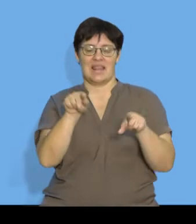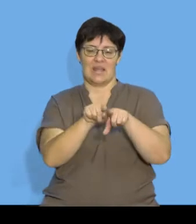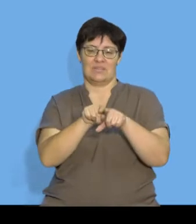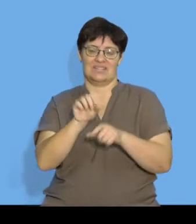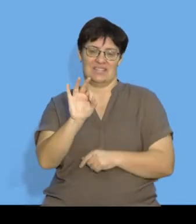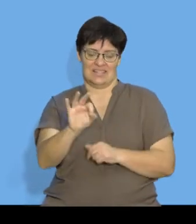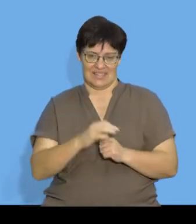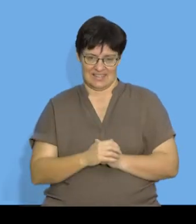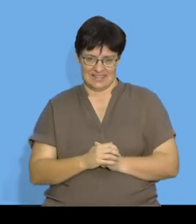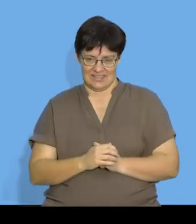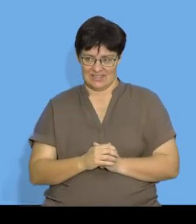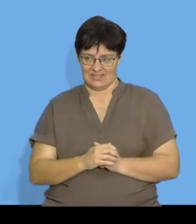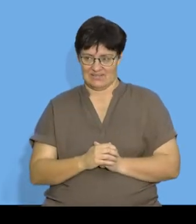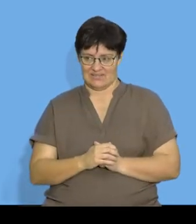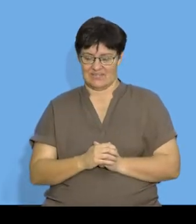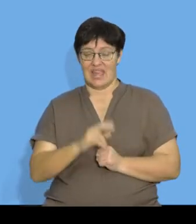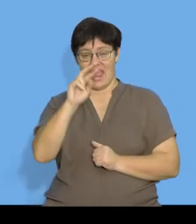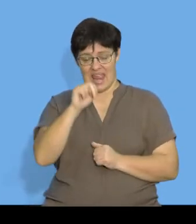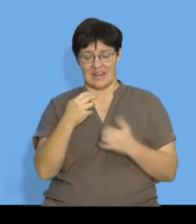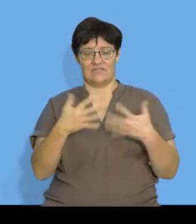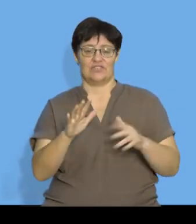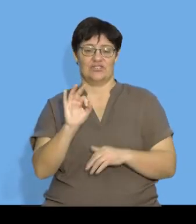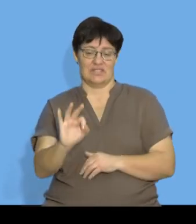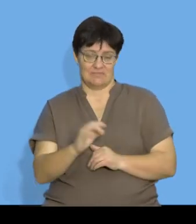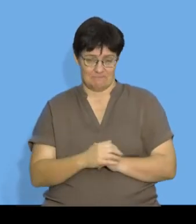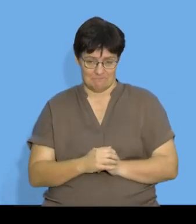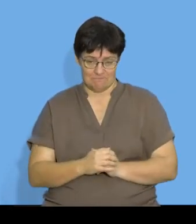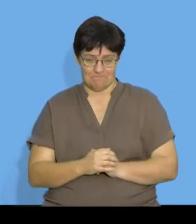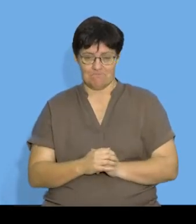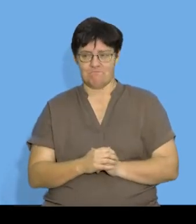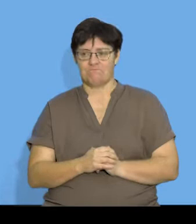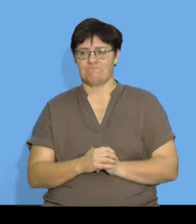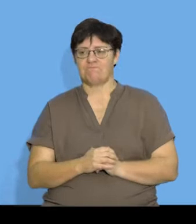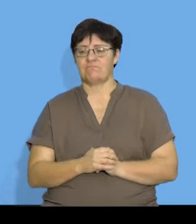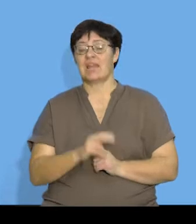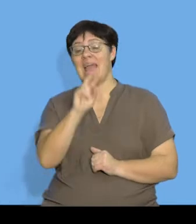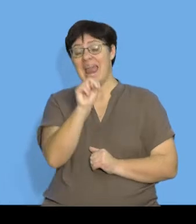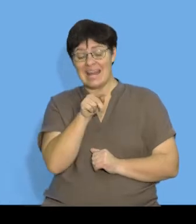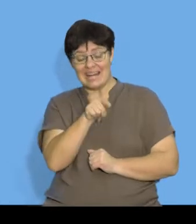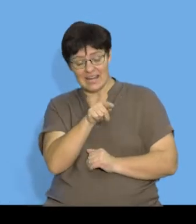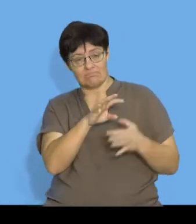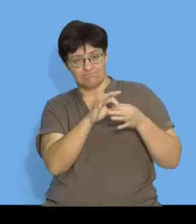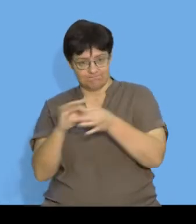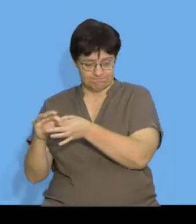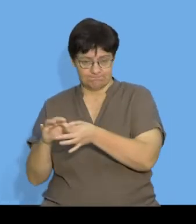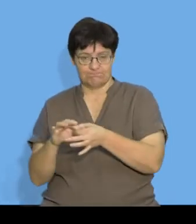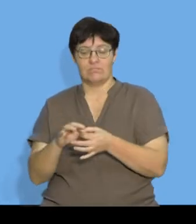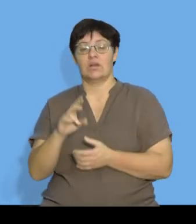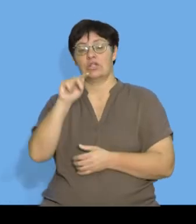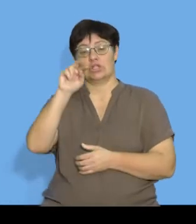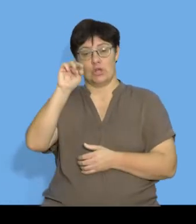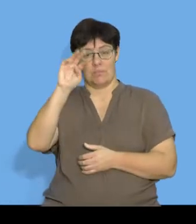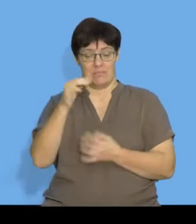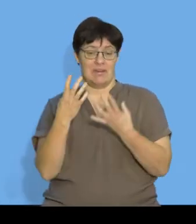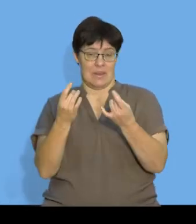As I've already mentioned to you guys, n is 3. So just a reminder, the n refers to the term